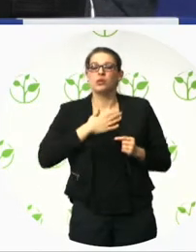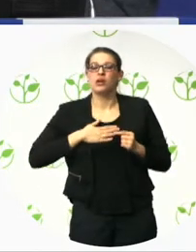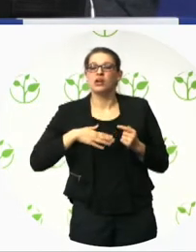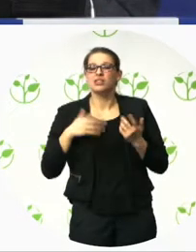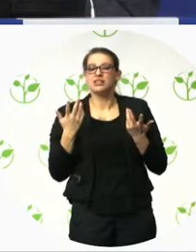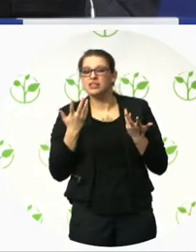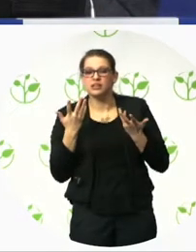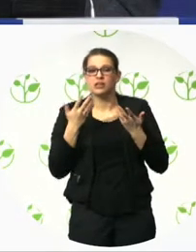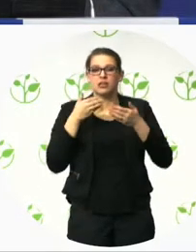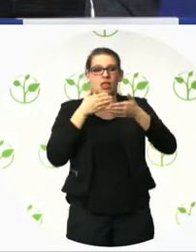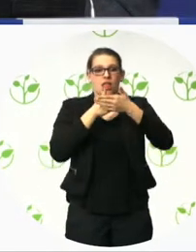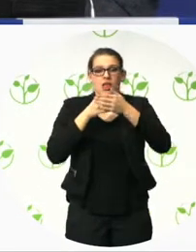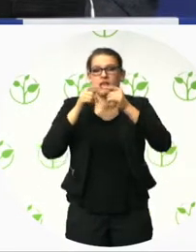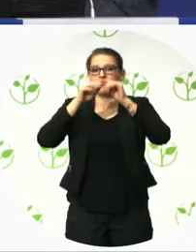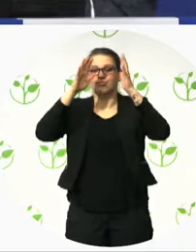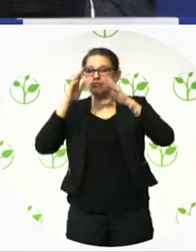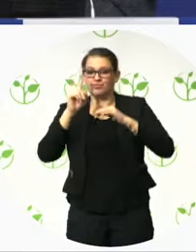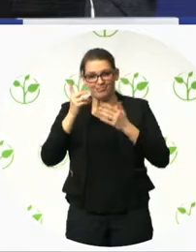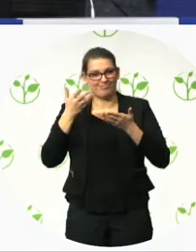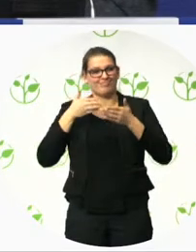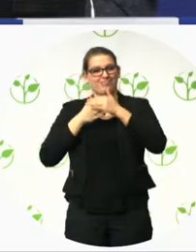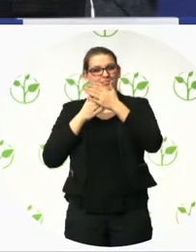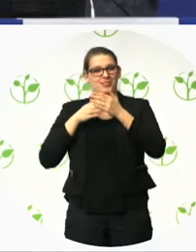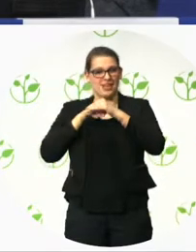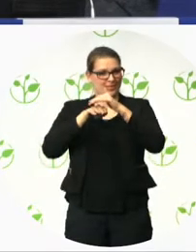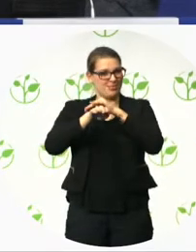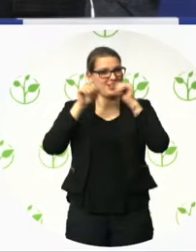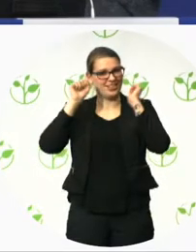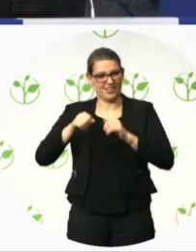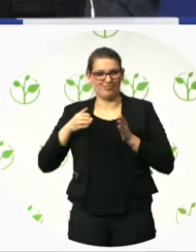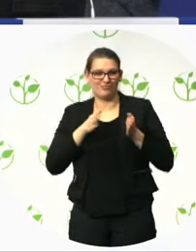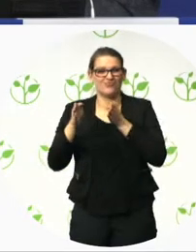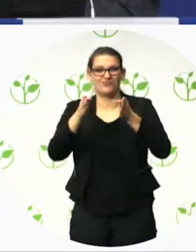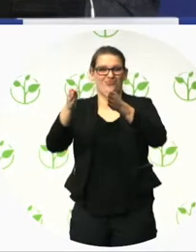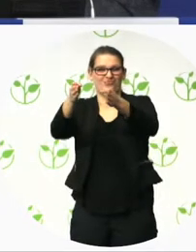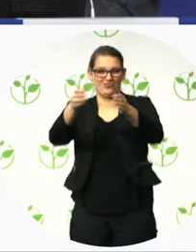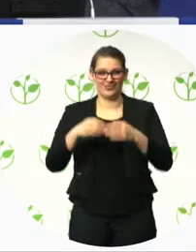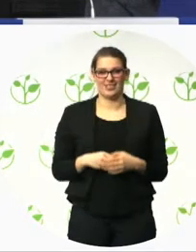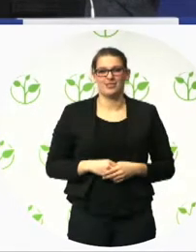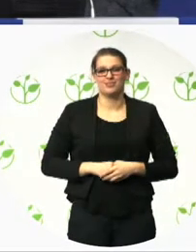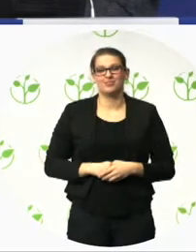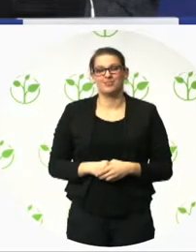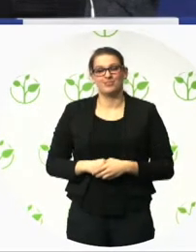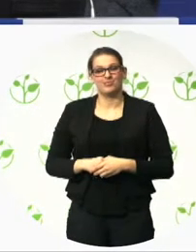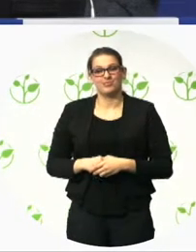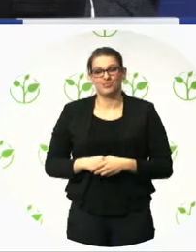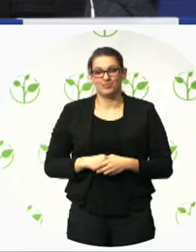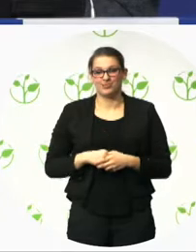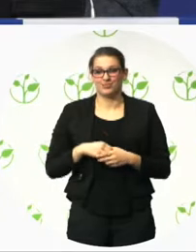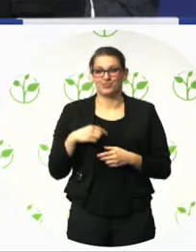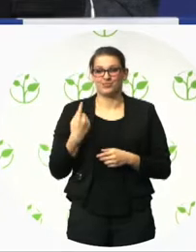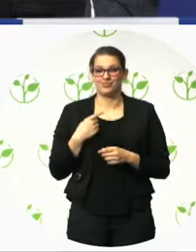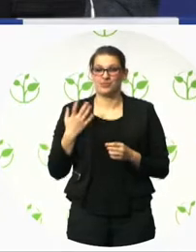In our project, the impact is local development. All 18 municipalities in Telemark are working